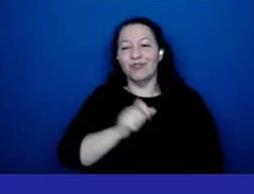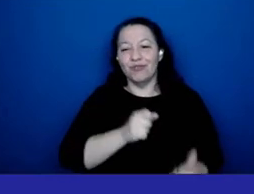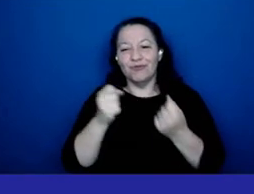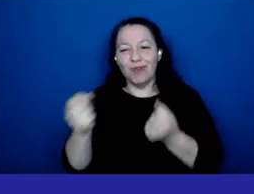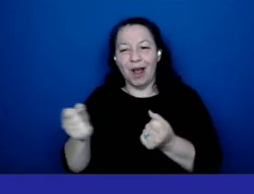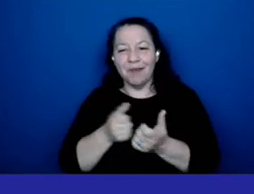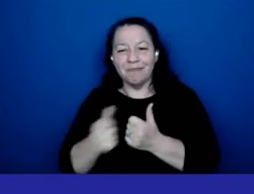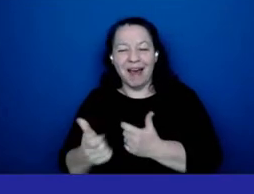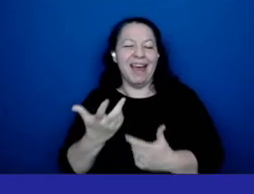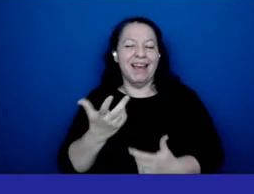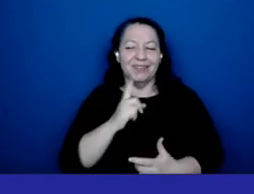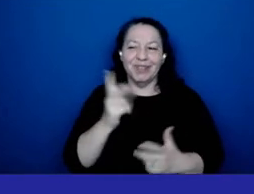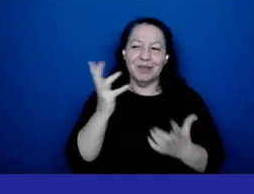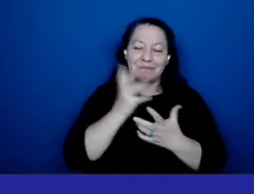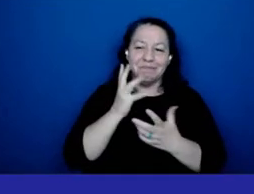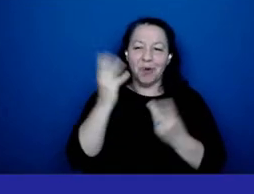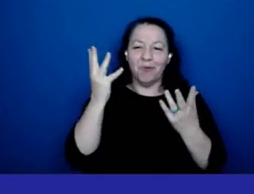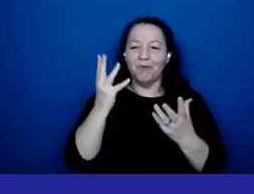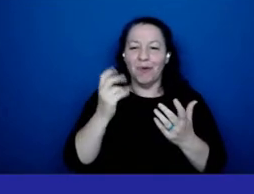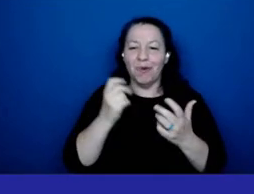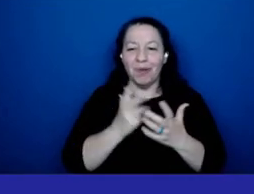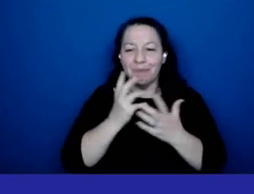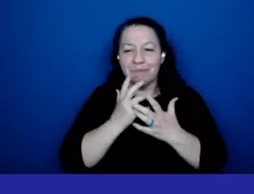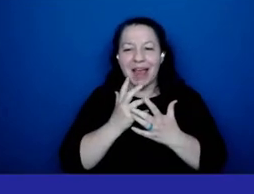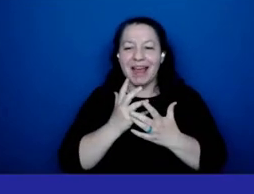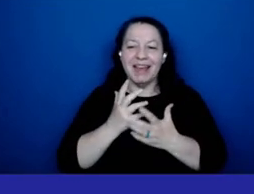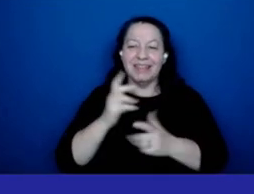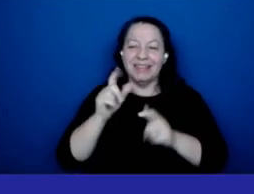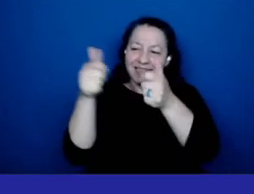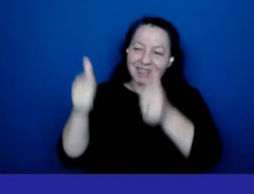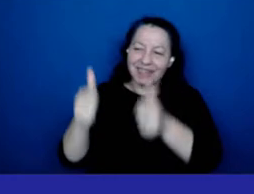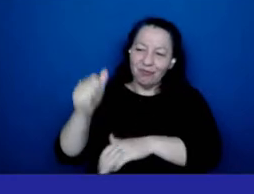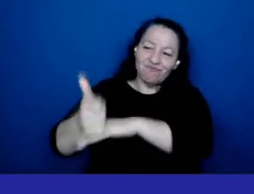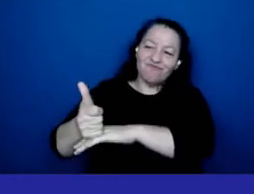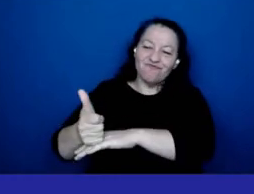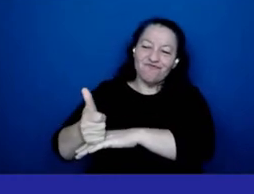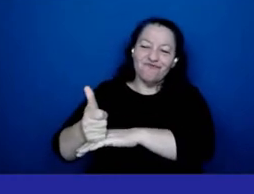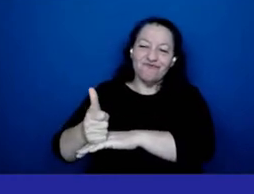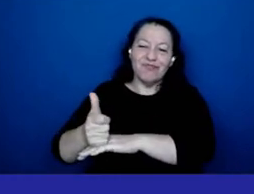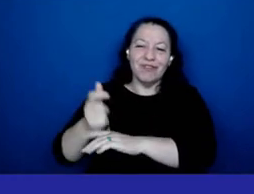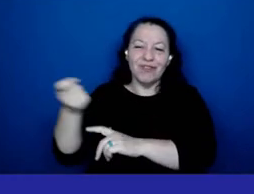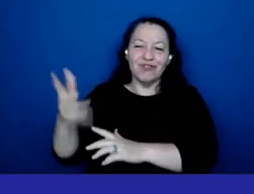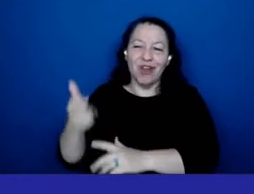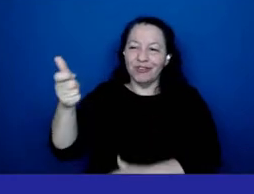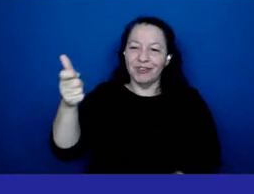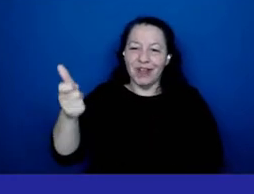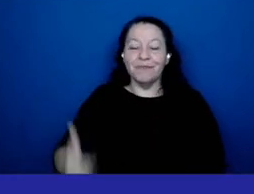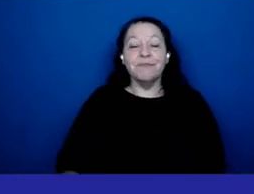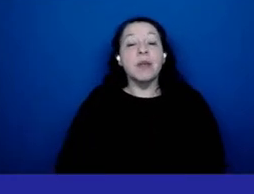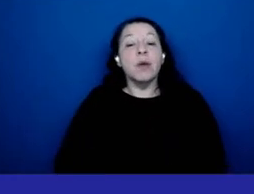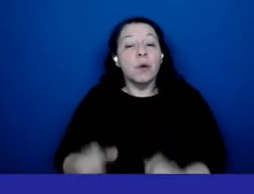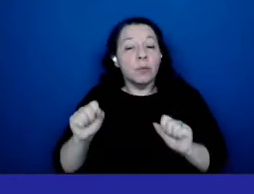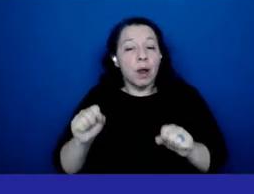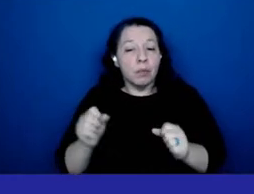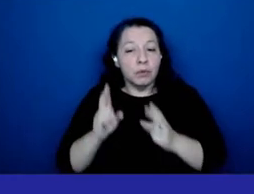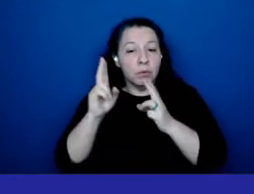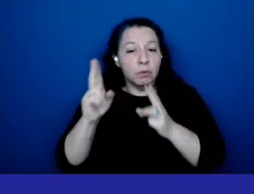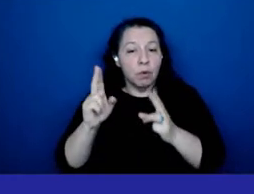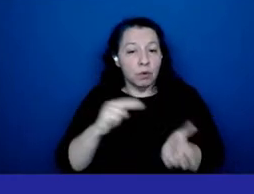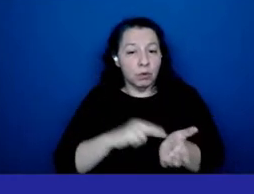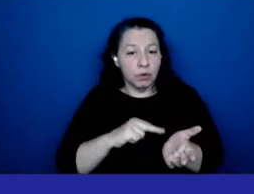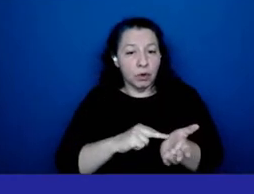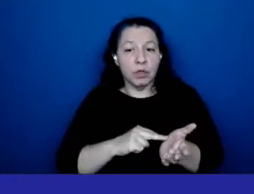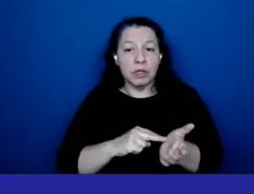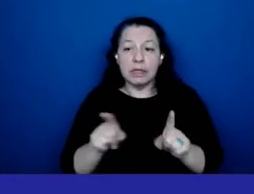statue of the judge right out in the front we were able to honor our nurses as they deserve